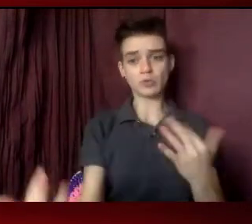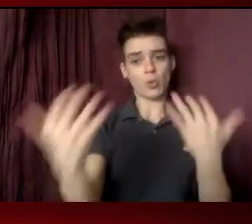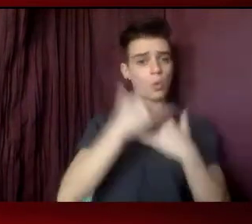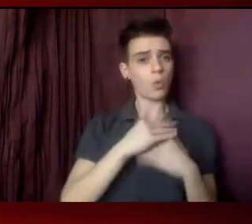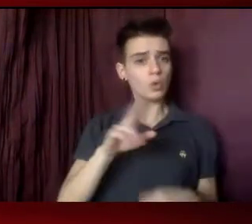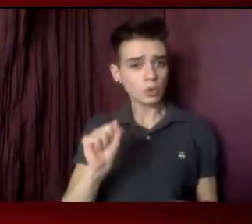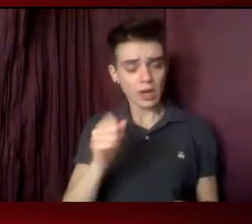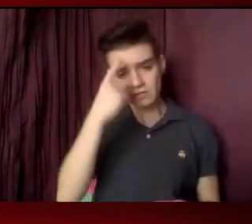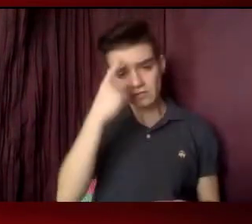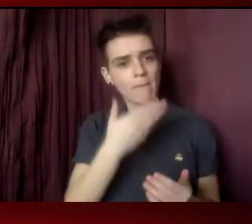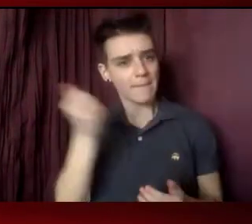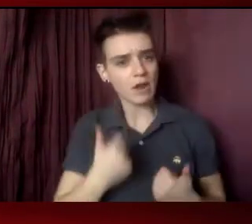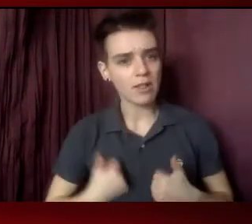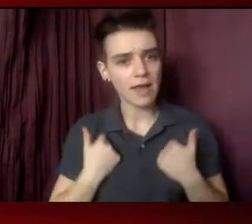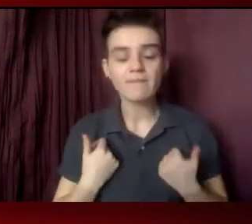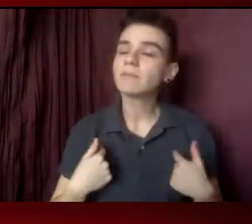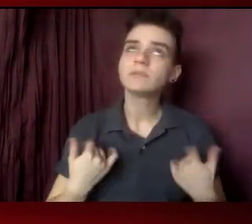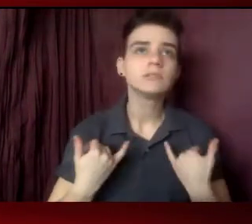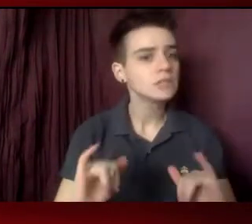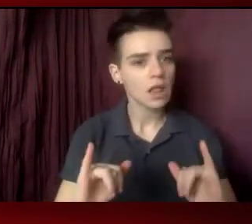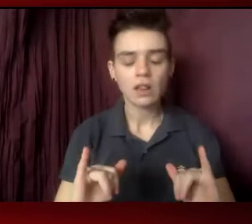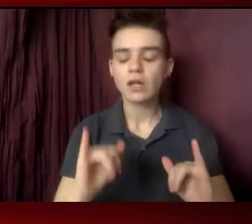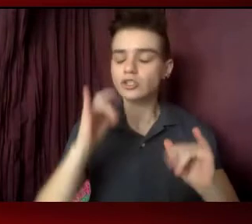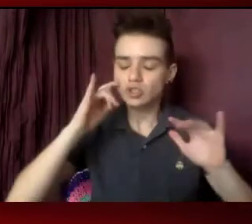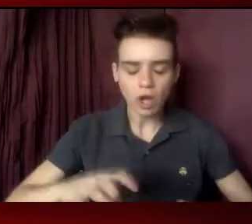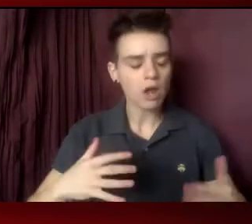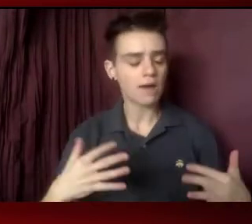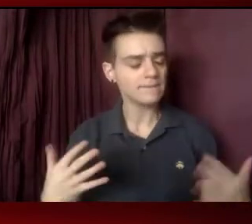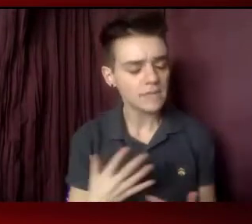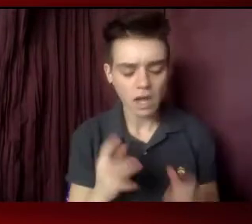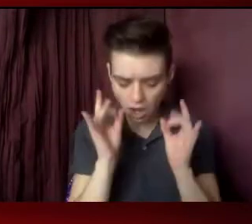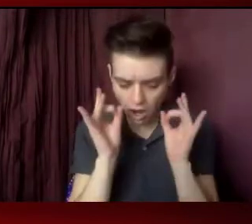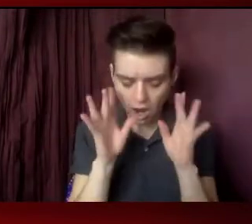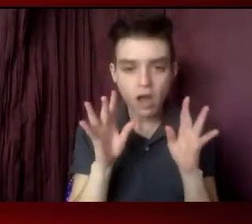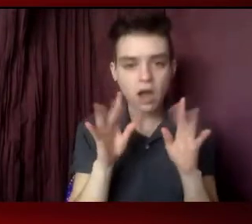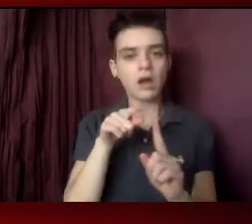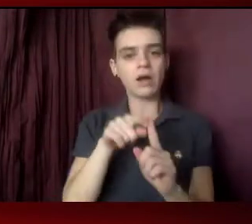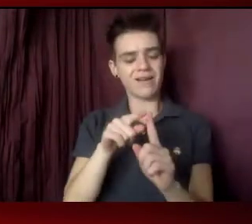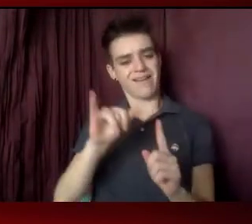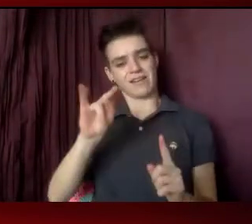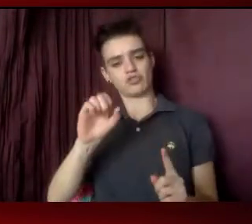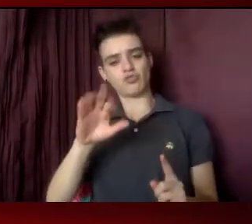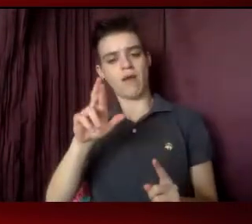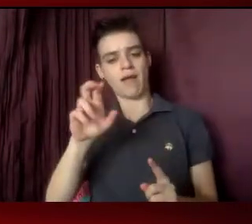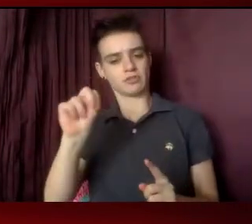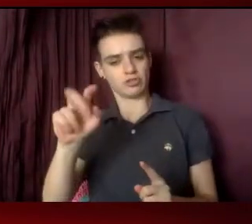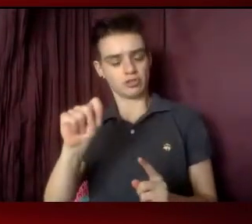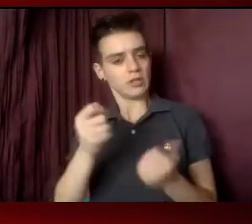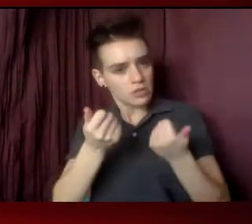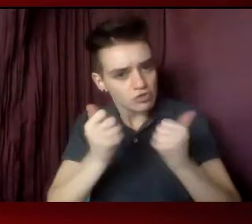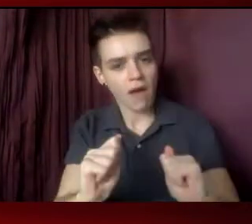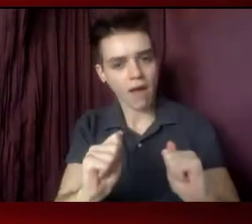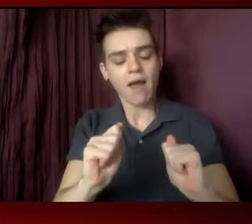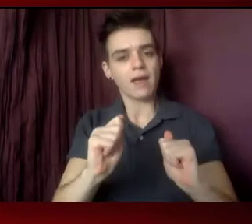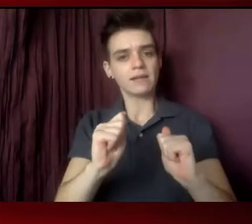And I still have fear and shock and anger that an insurrection was attempted right in front of